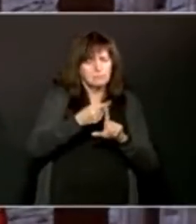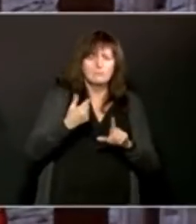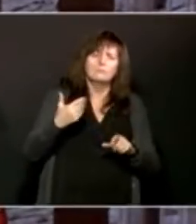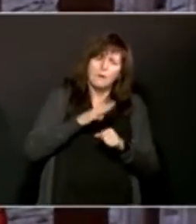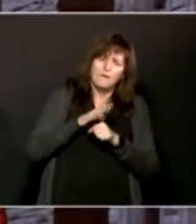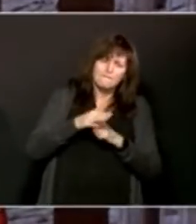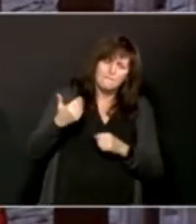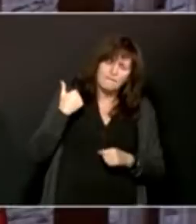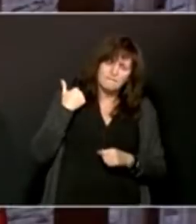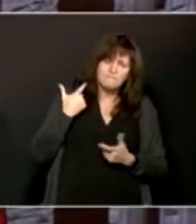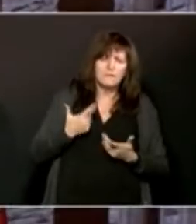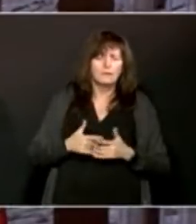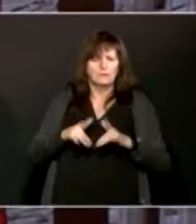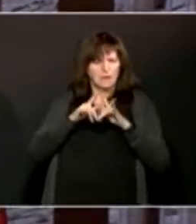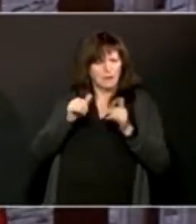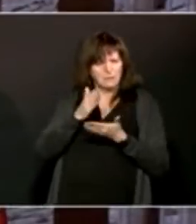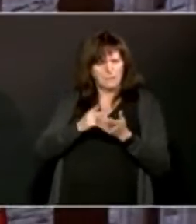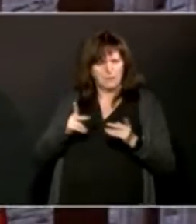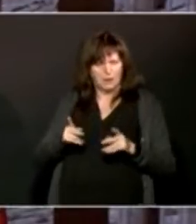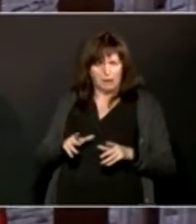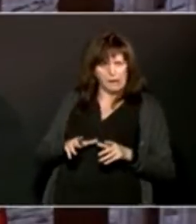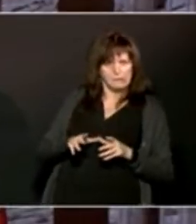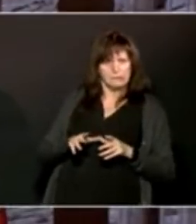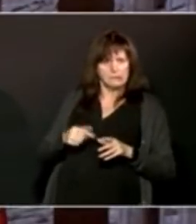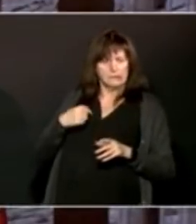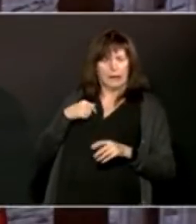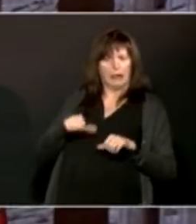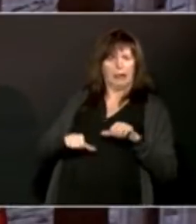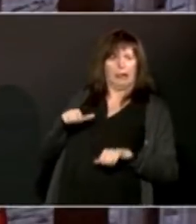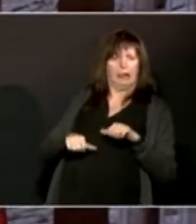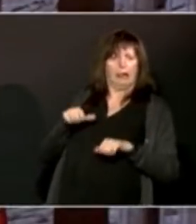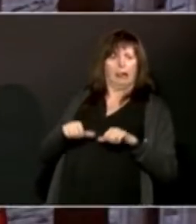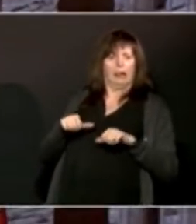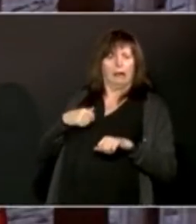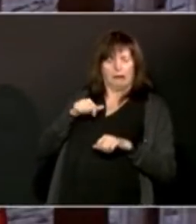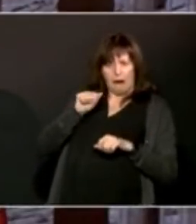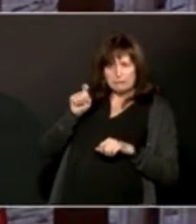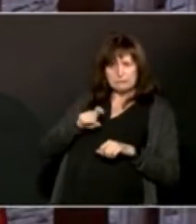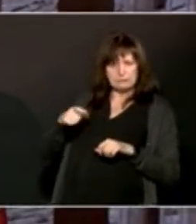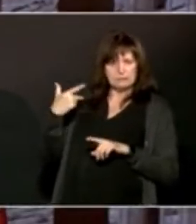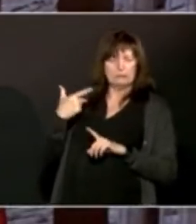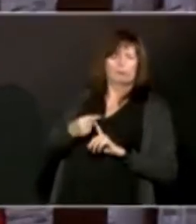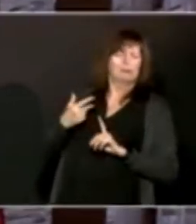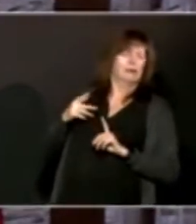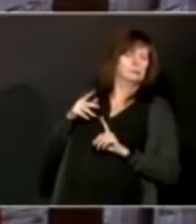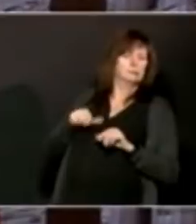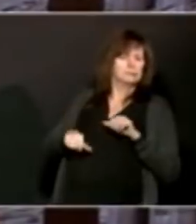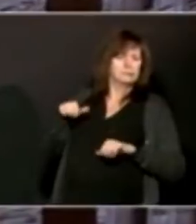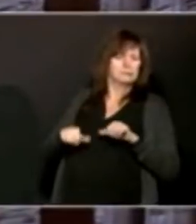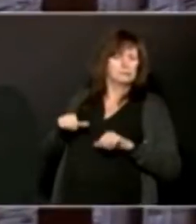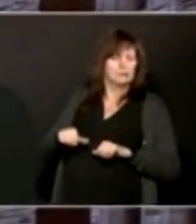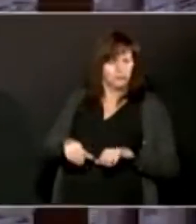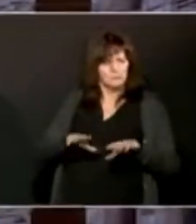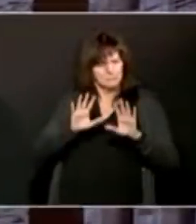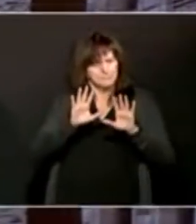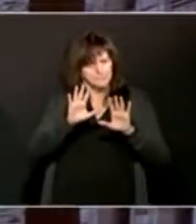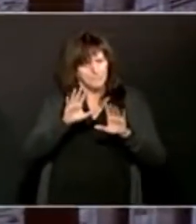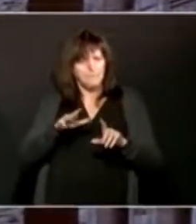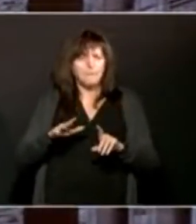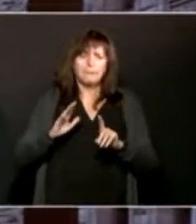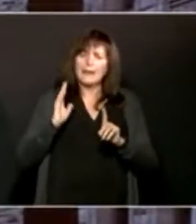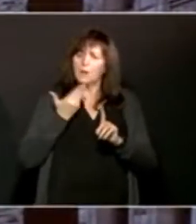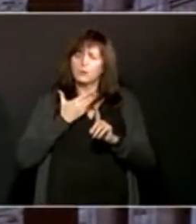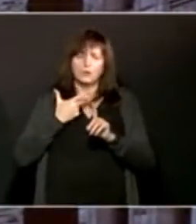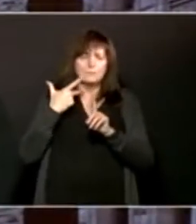asking some questions, and I know our advisory committee, the National Advisory Committee on Immunization, has been asked questions about can you